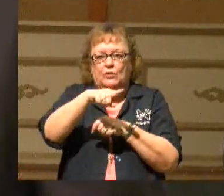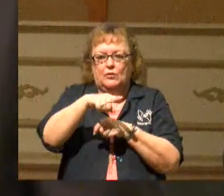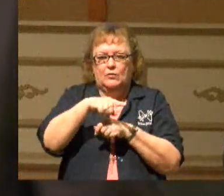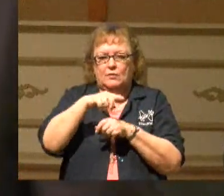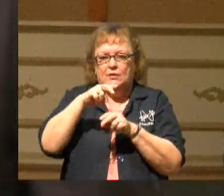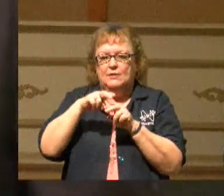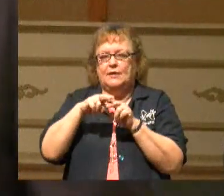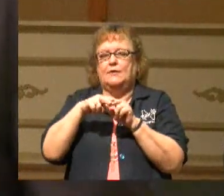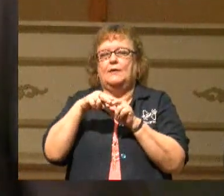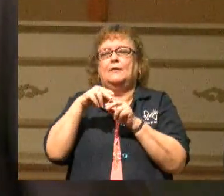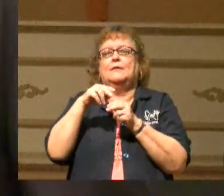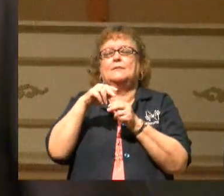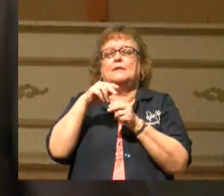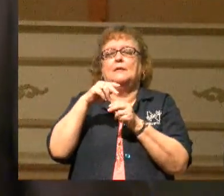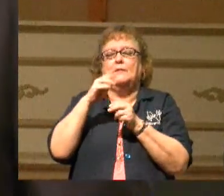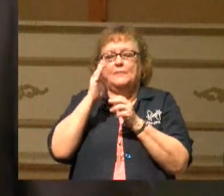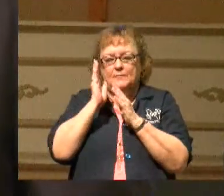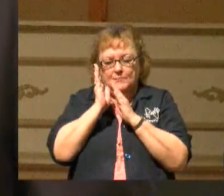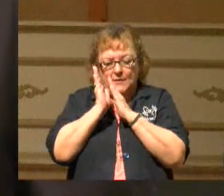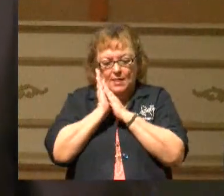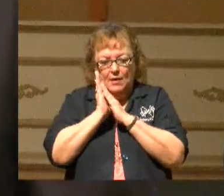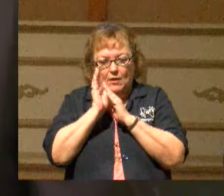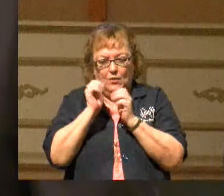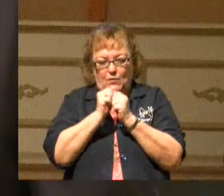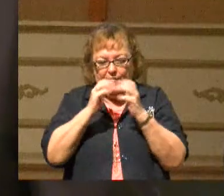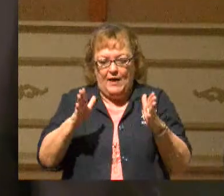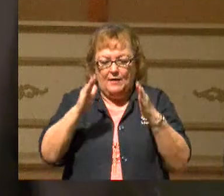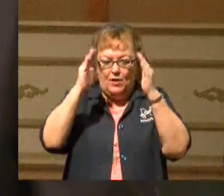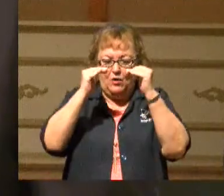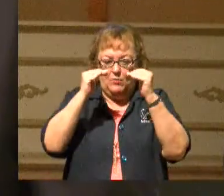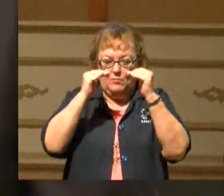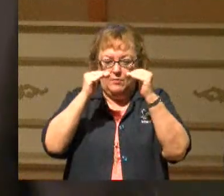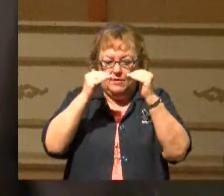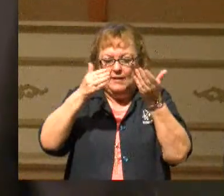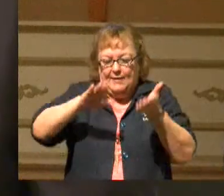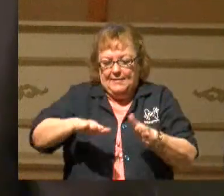on his pillow, without a hope, he died.